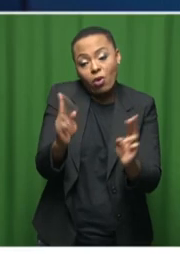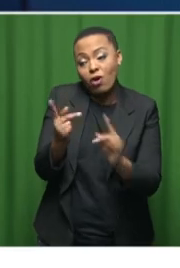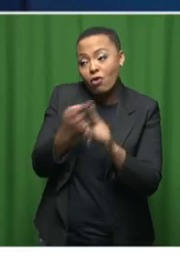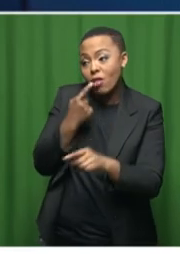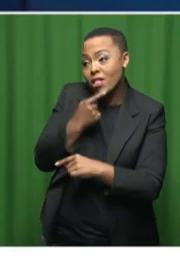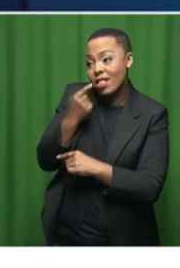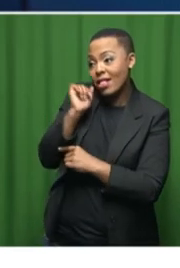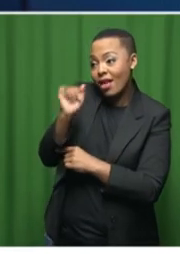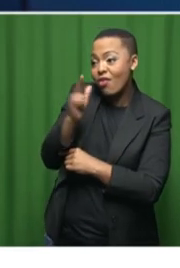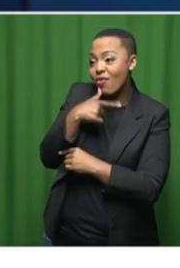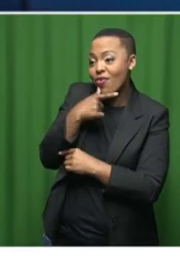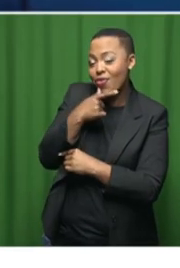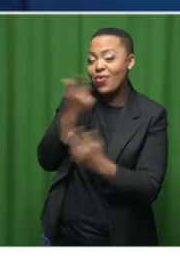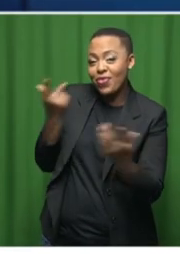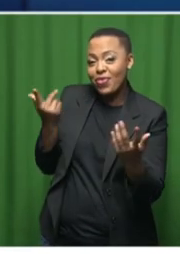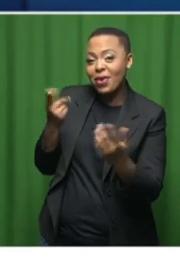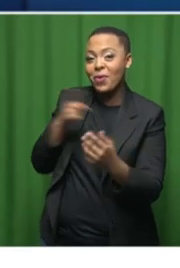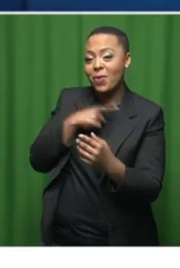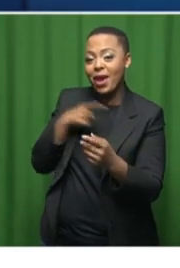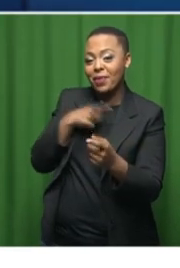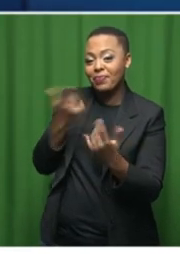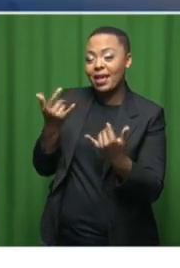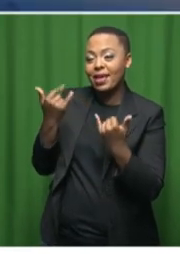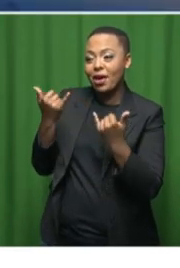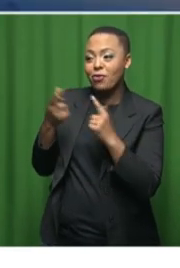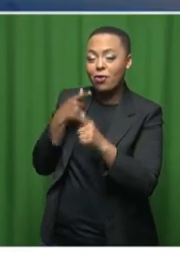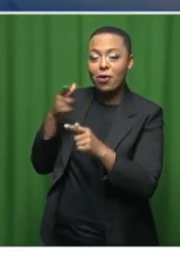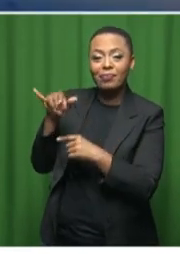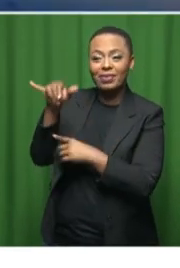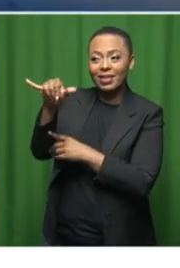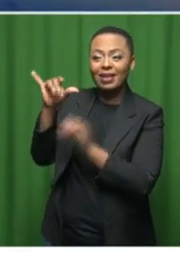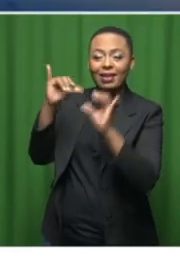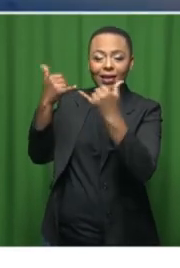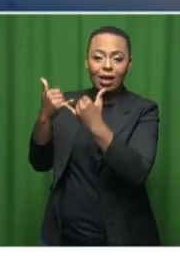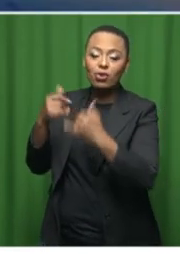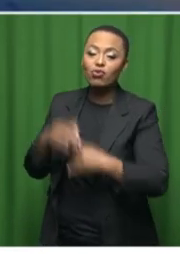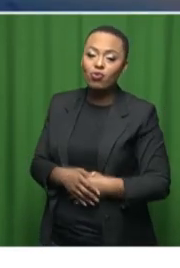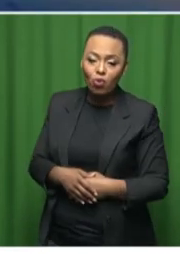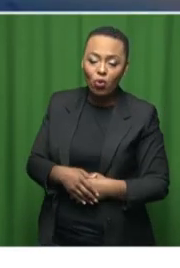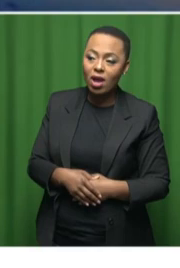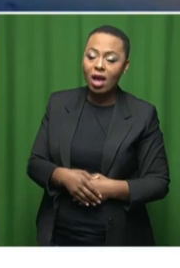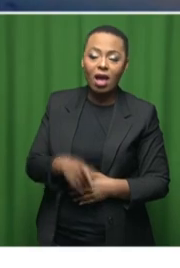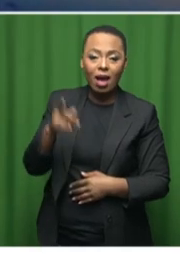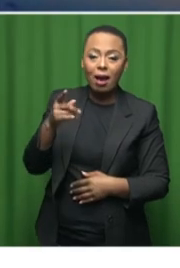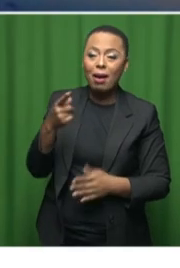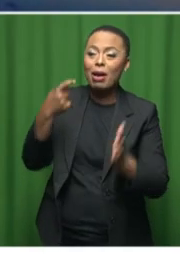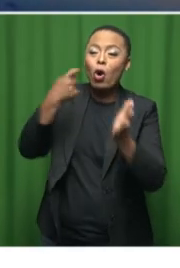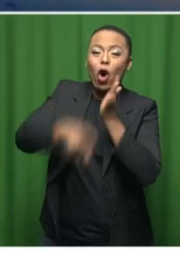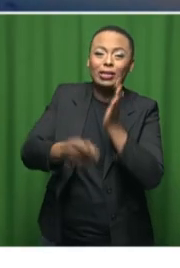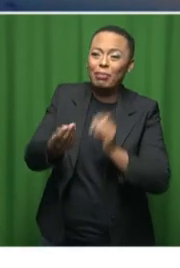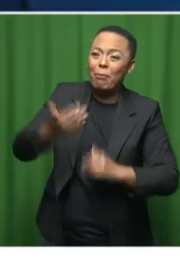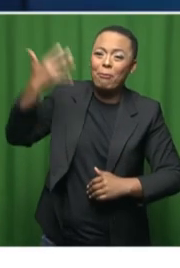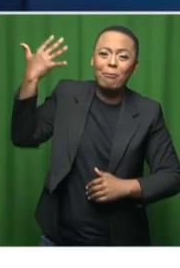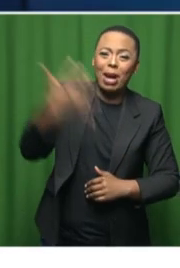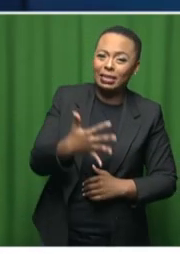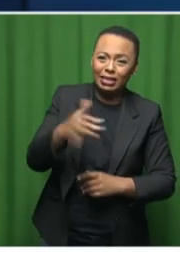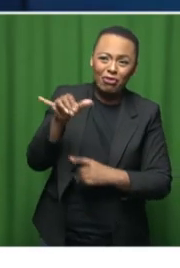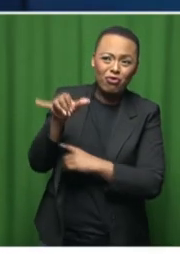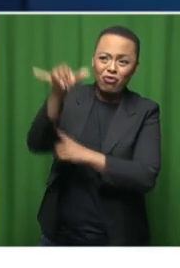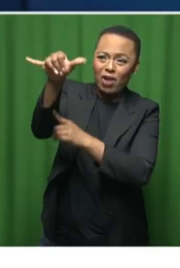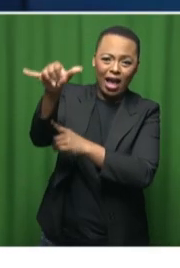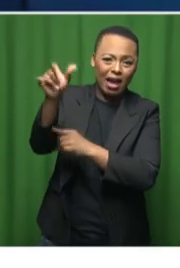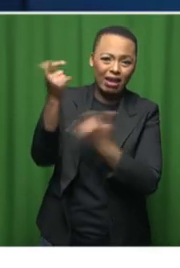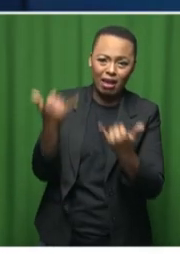to the airline operators' ears, because the prices have been crazy of late. Extremely crazy. I agree.